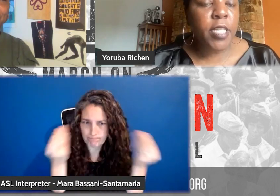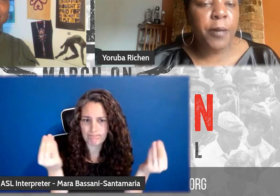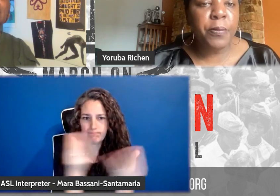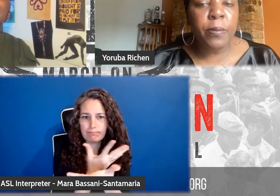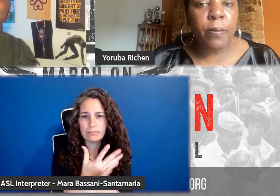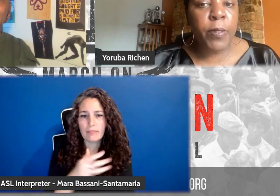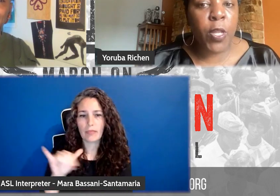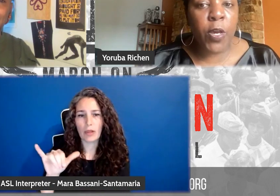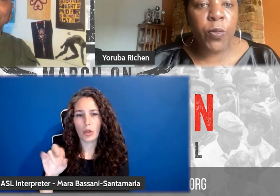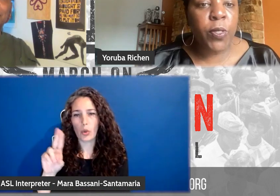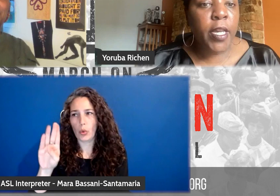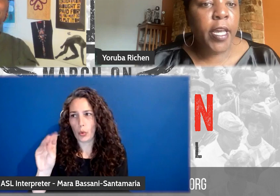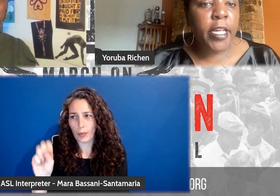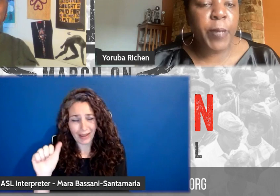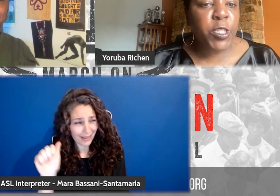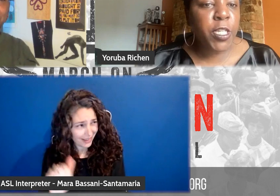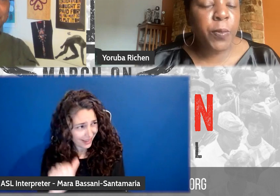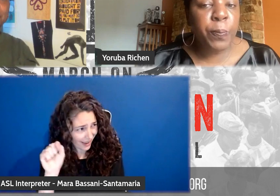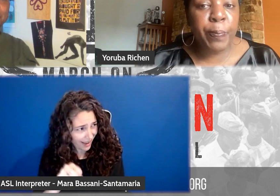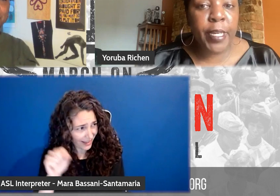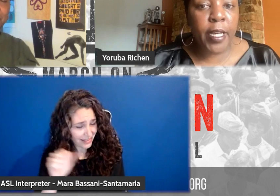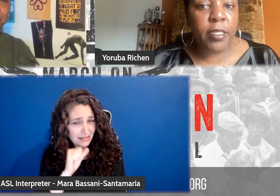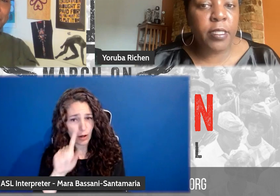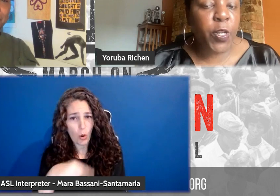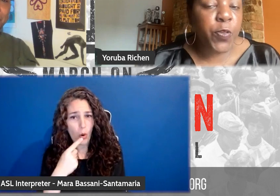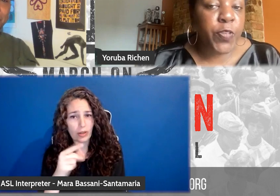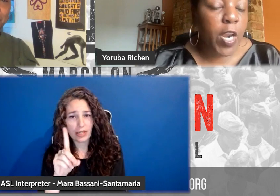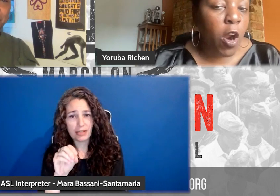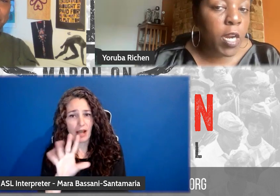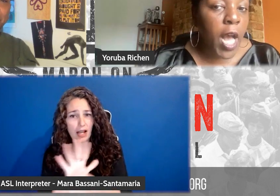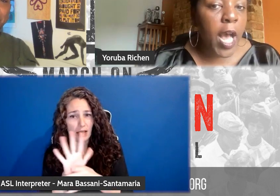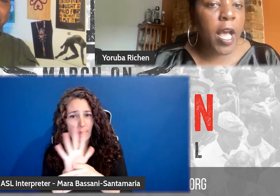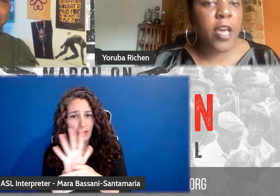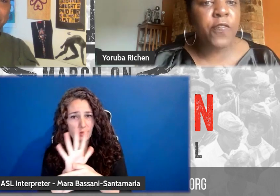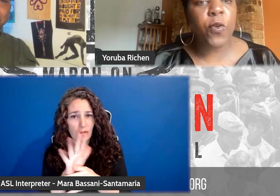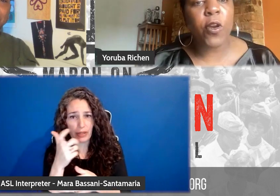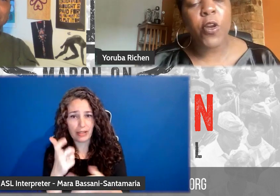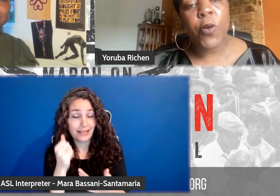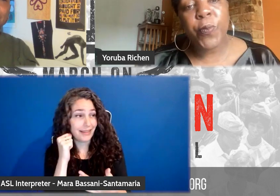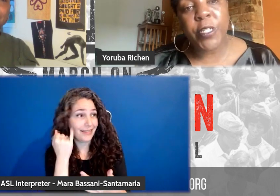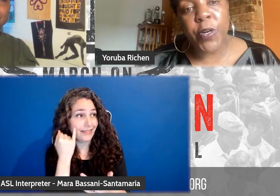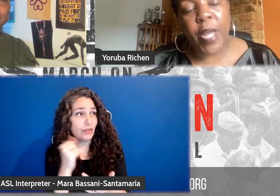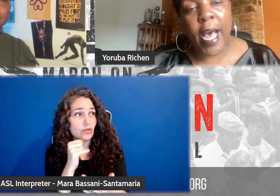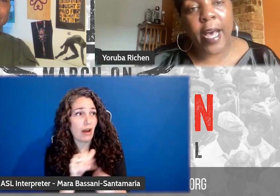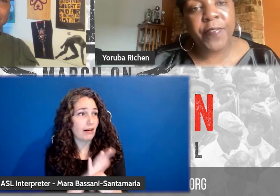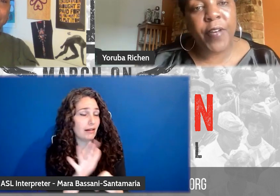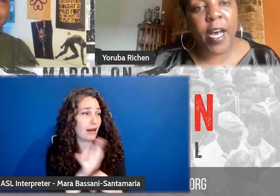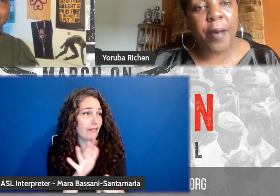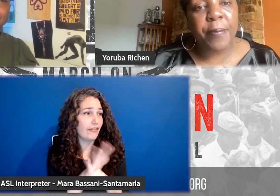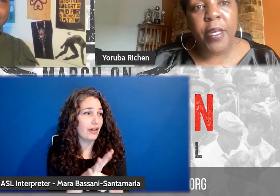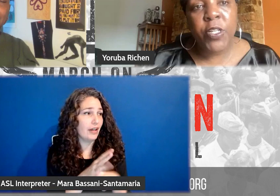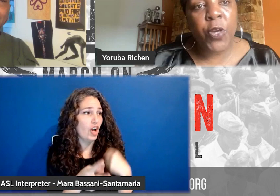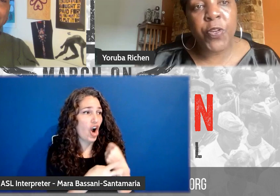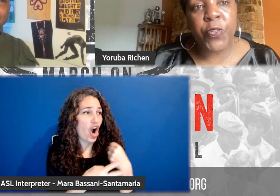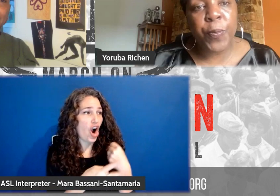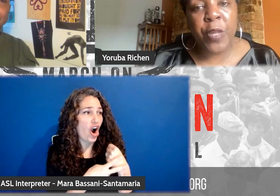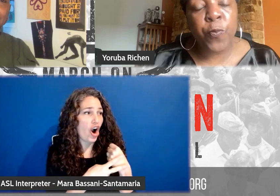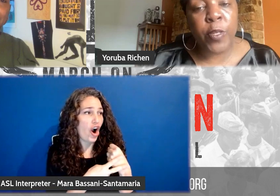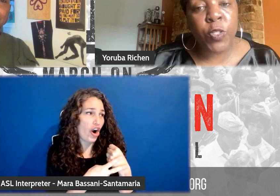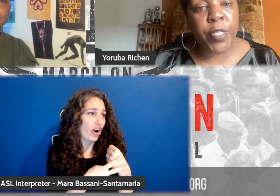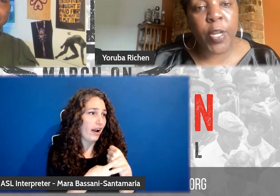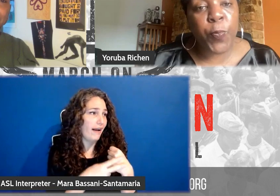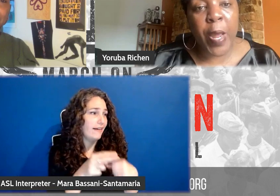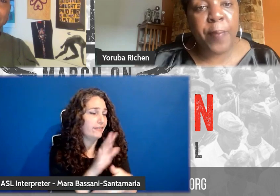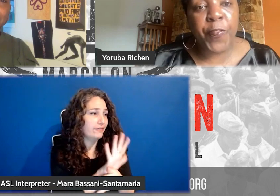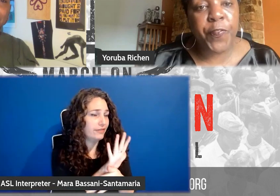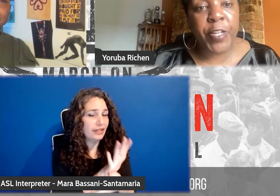some, you know, especially because, you there's not archive or we don't have, you know, there's so many